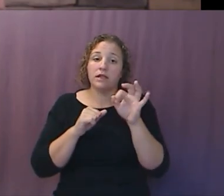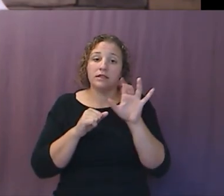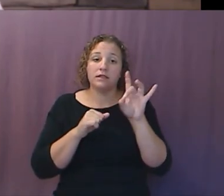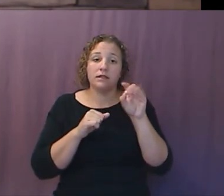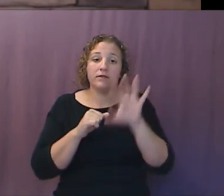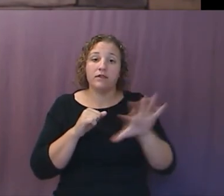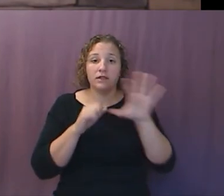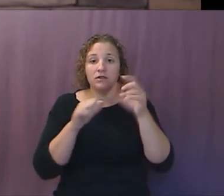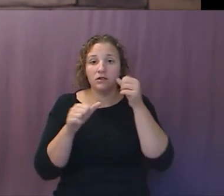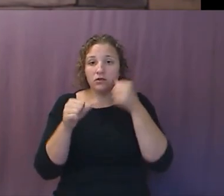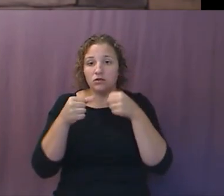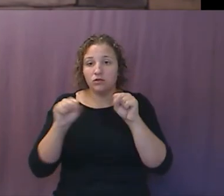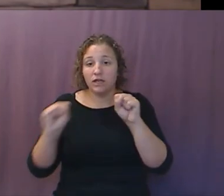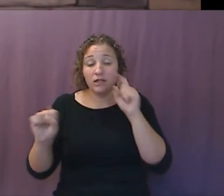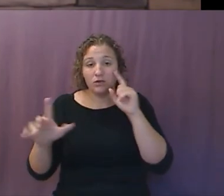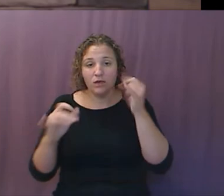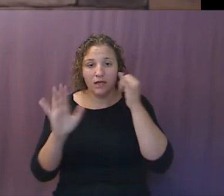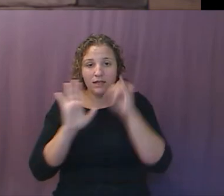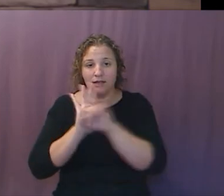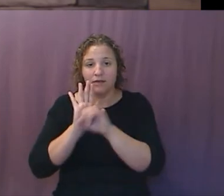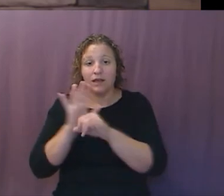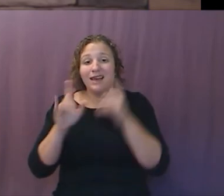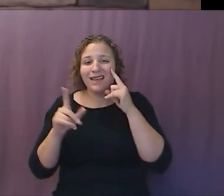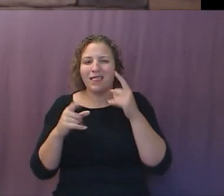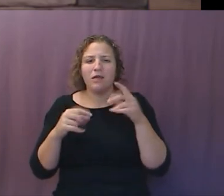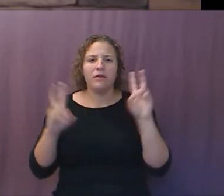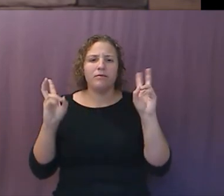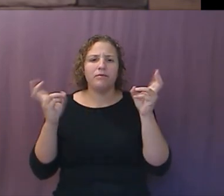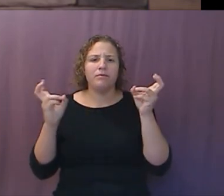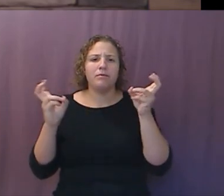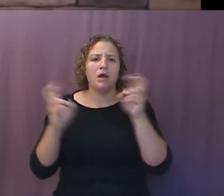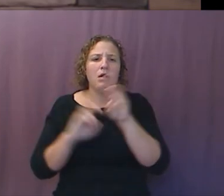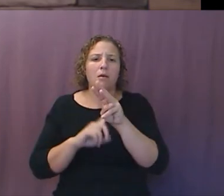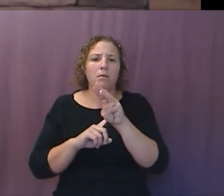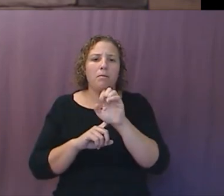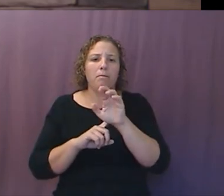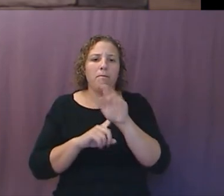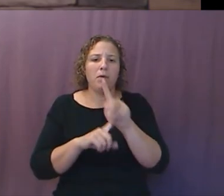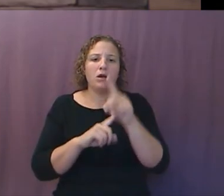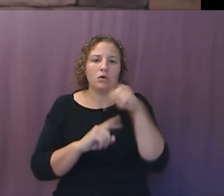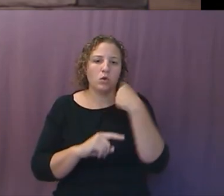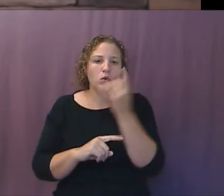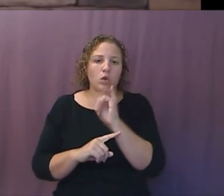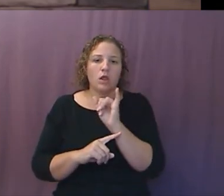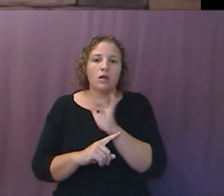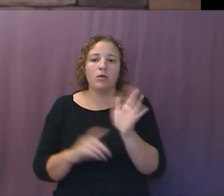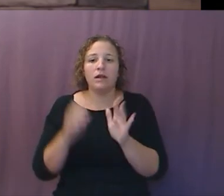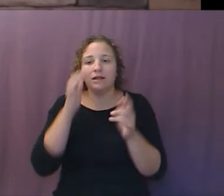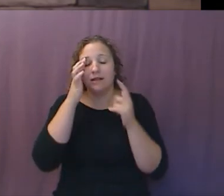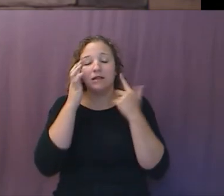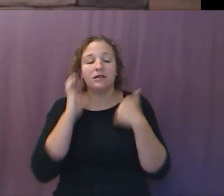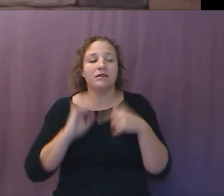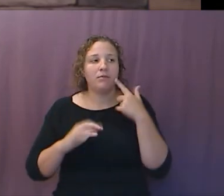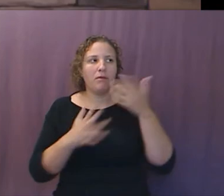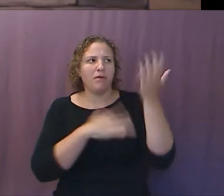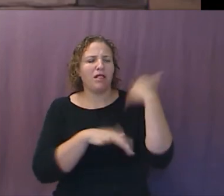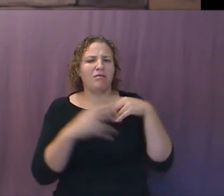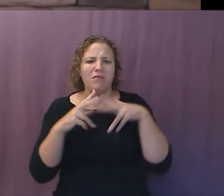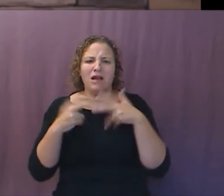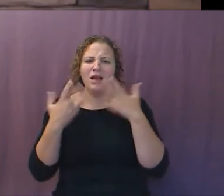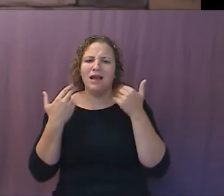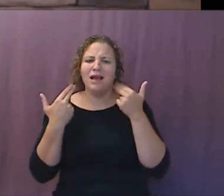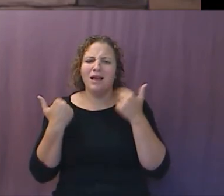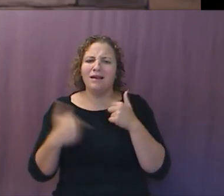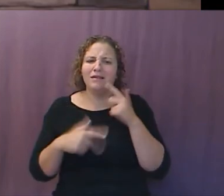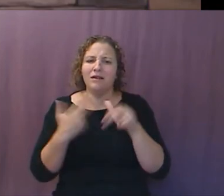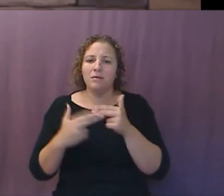mark look like and you look at the different generations of the church, had all these ideas and you look at them and we might laugh now, but what we see now